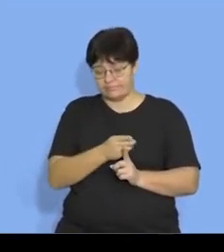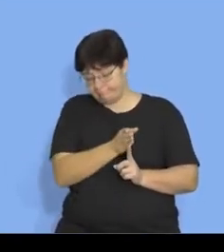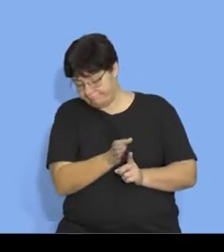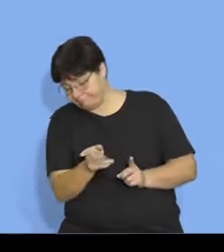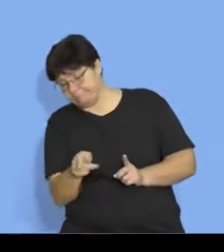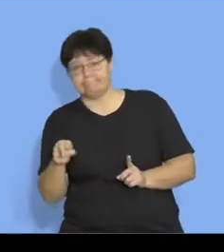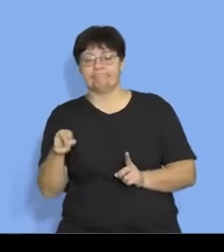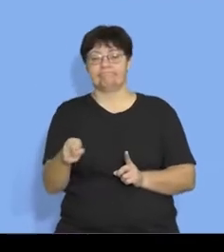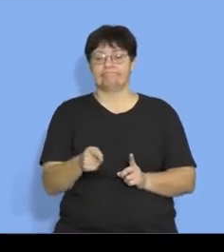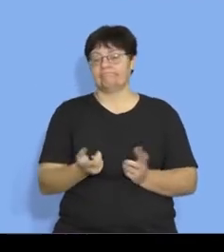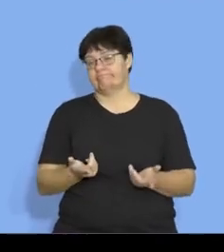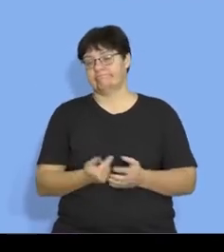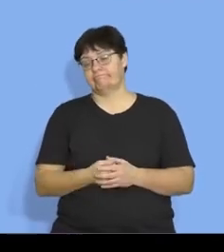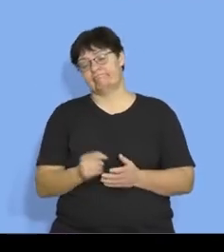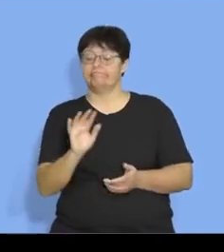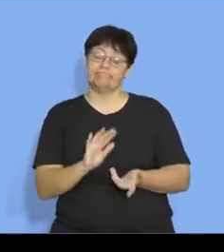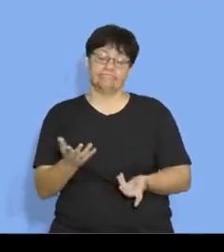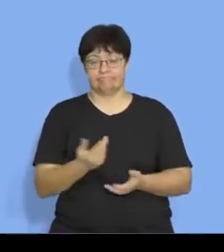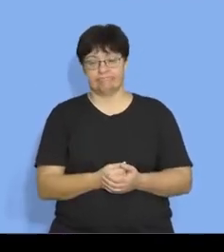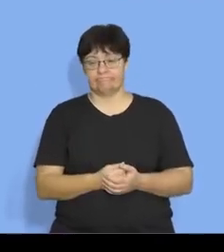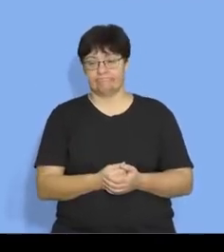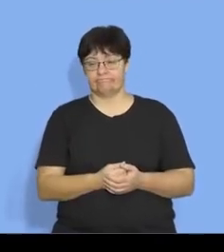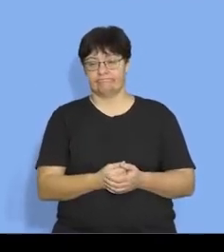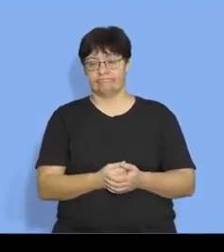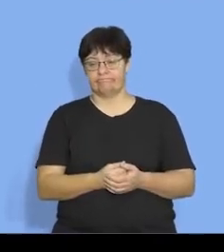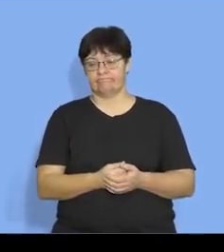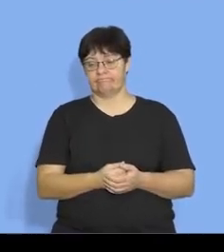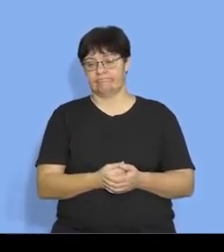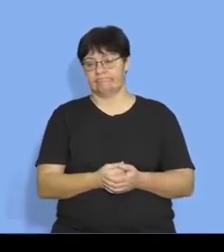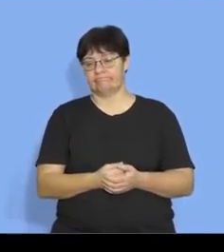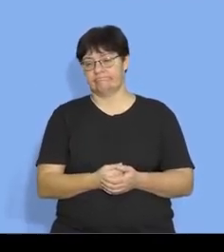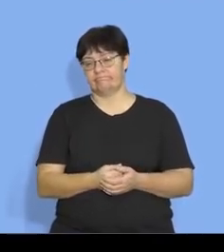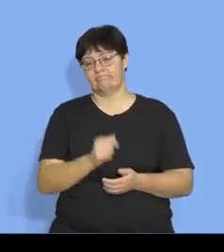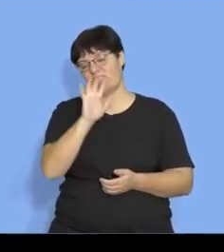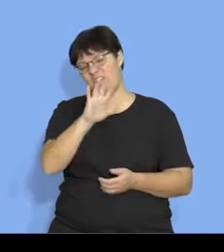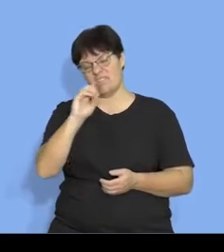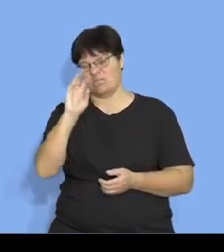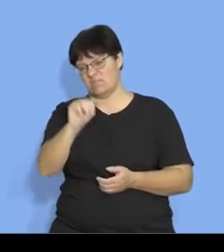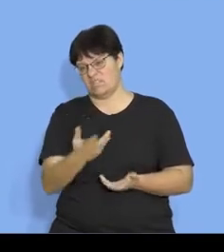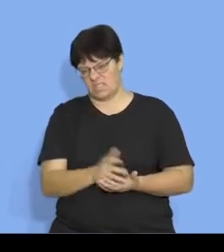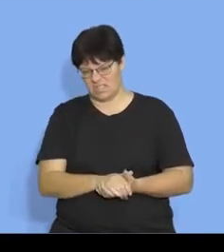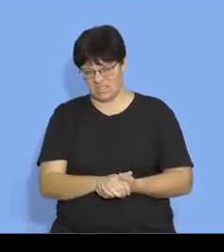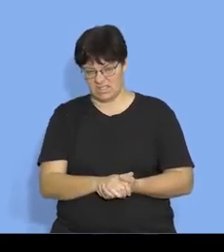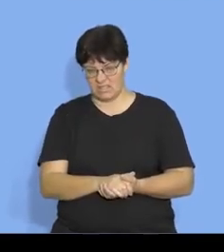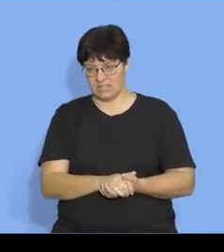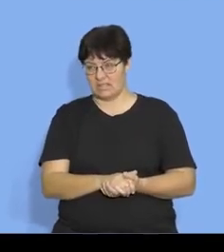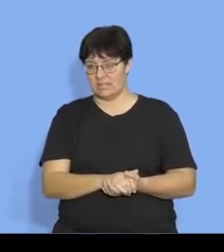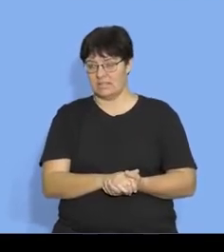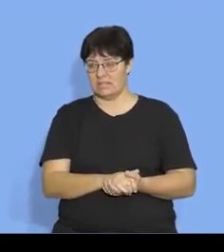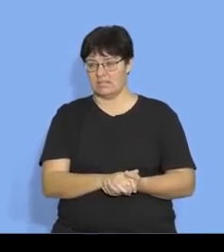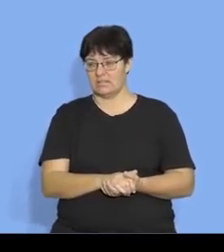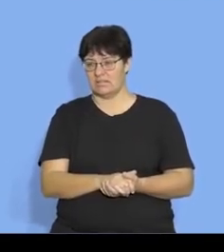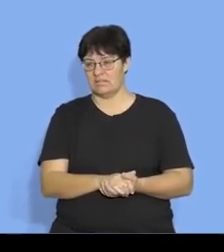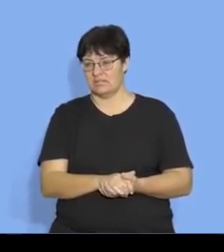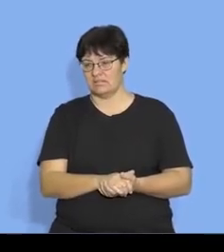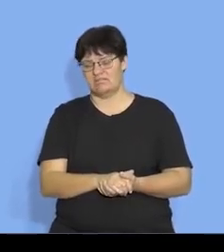could have just gone and that's probably about we're just going to pretend probably only 500 meters or so um